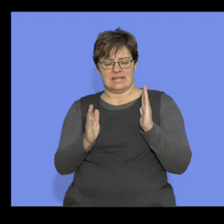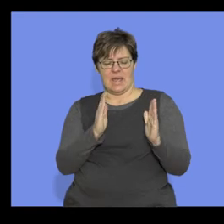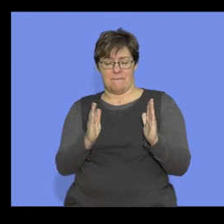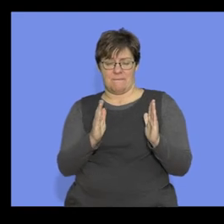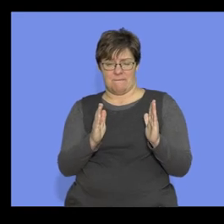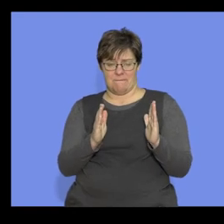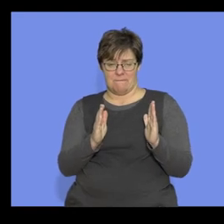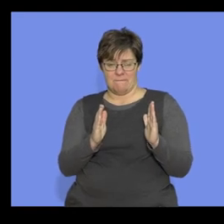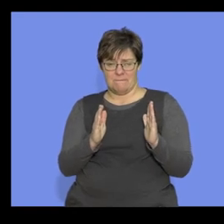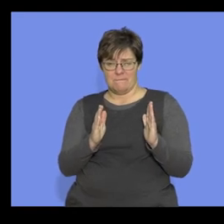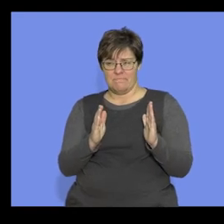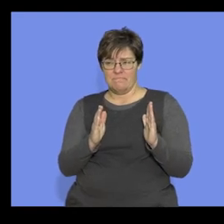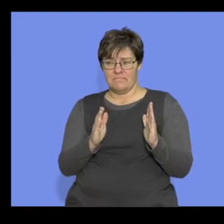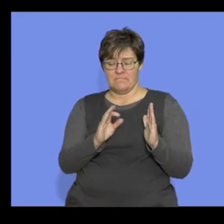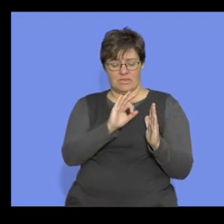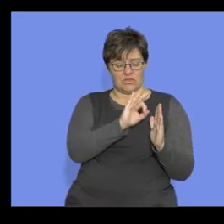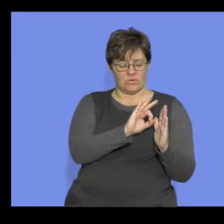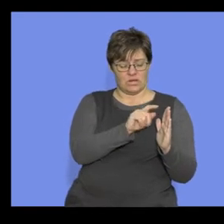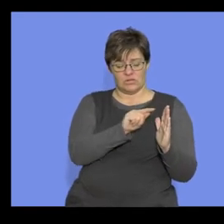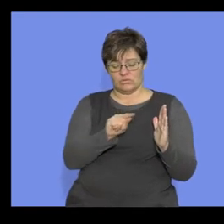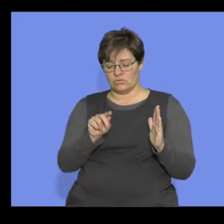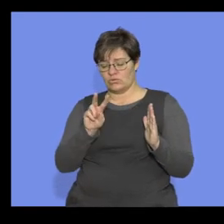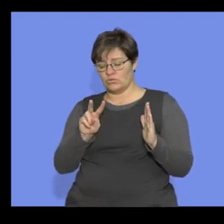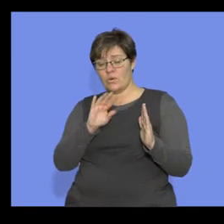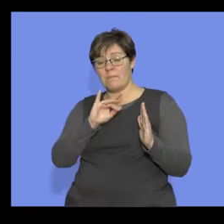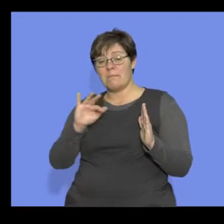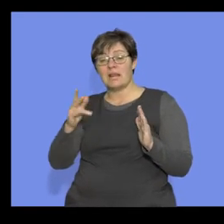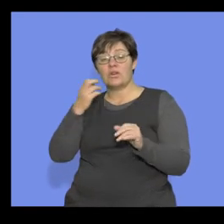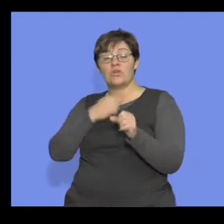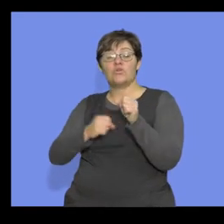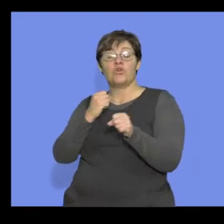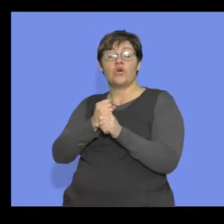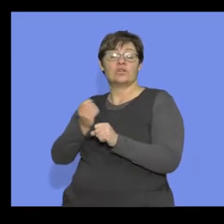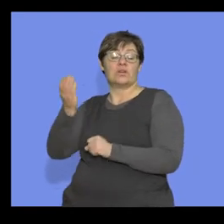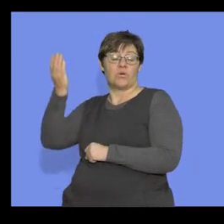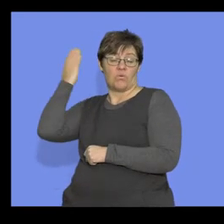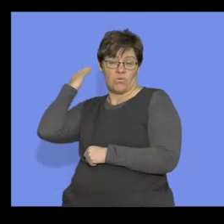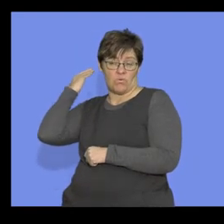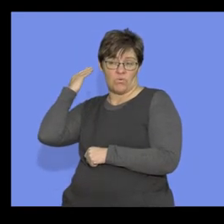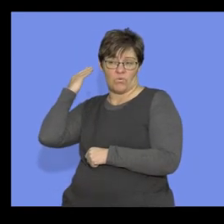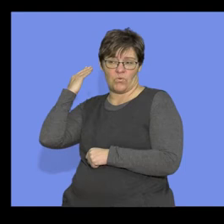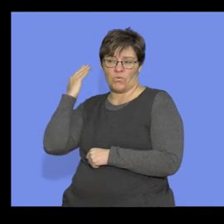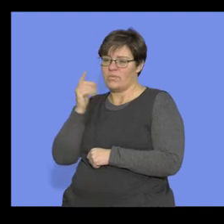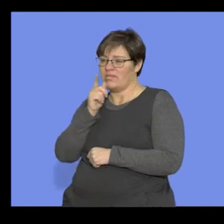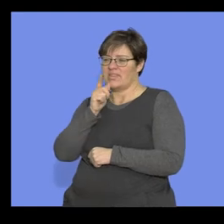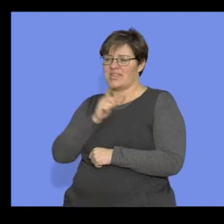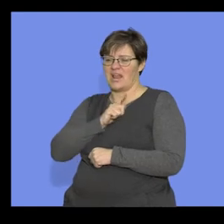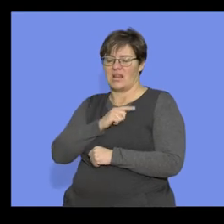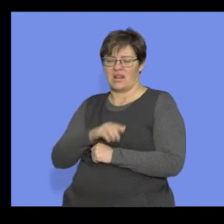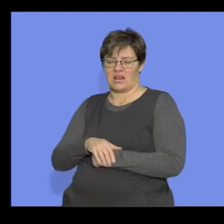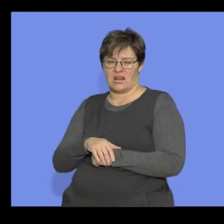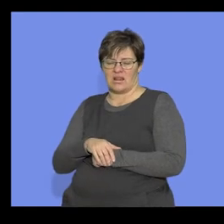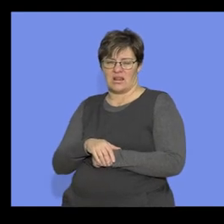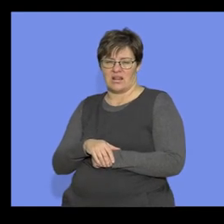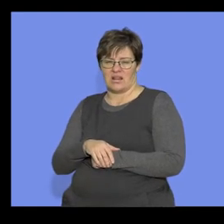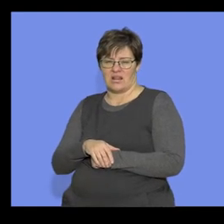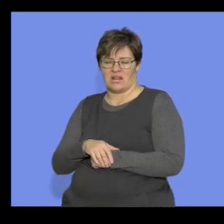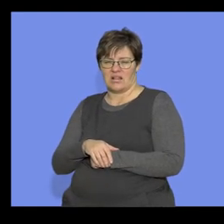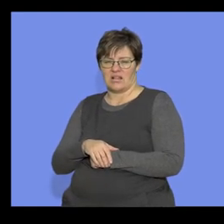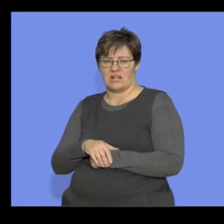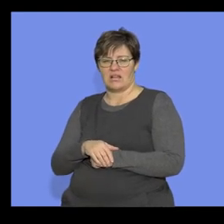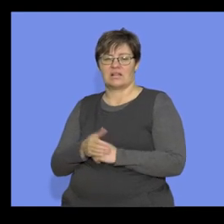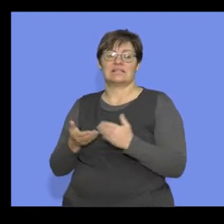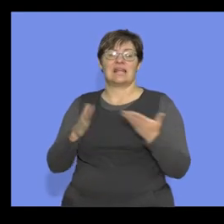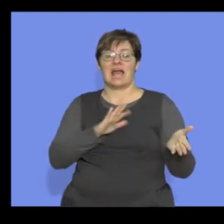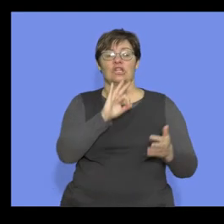this is period of existence. This is three to two million years ago. So you can't tell me